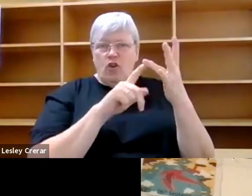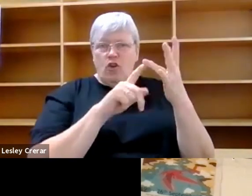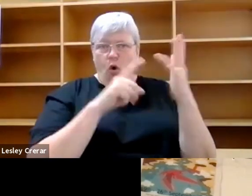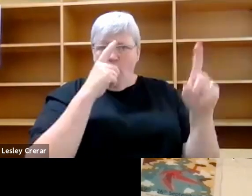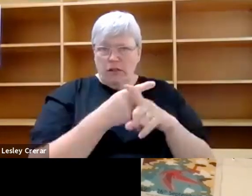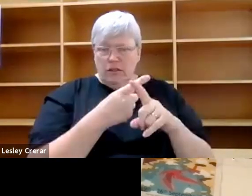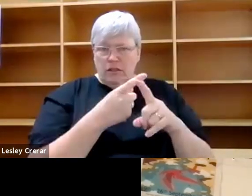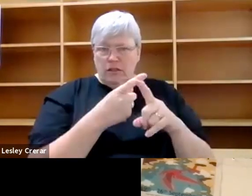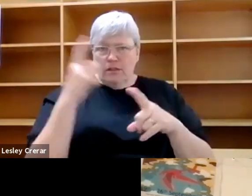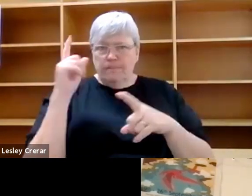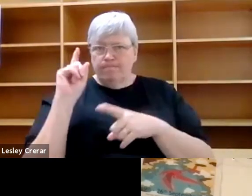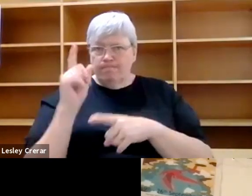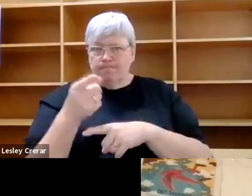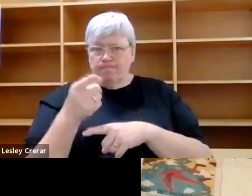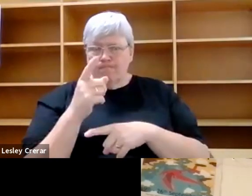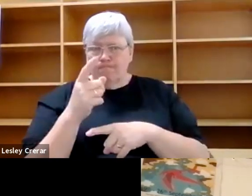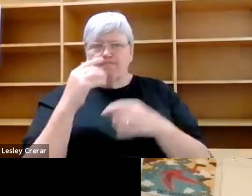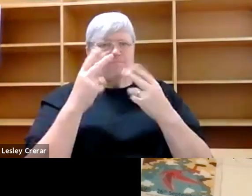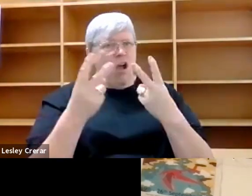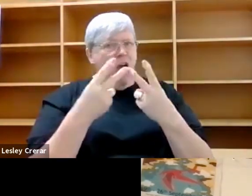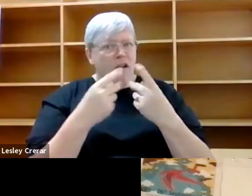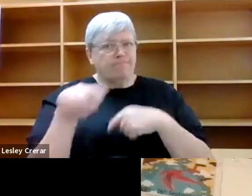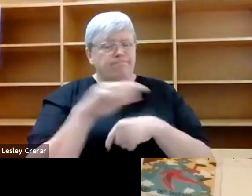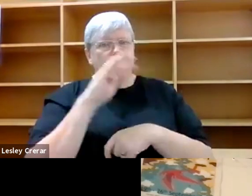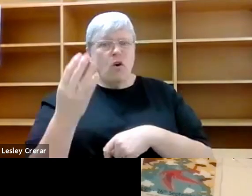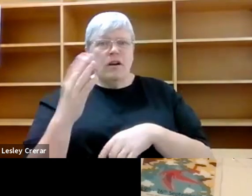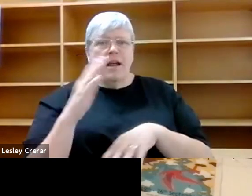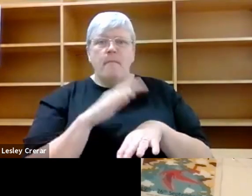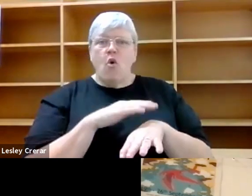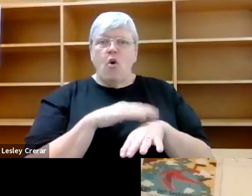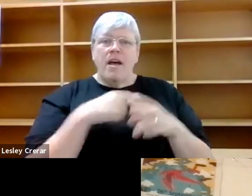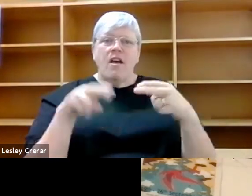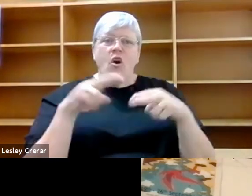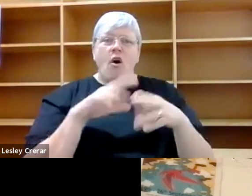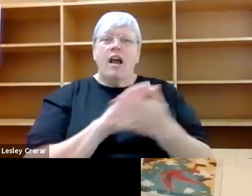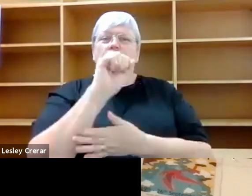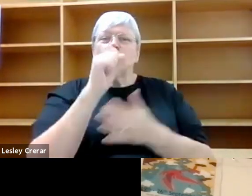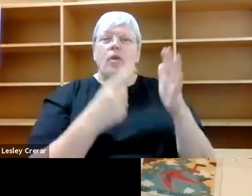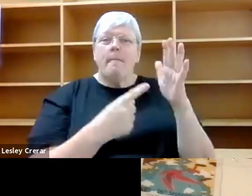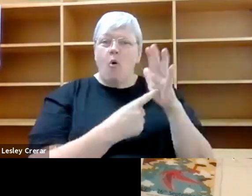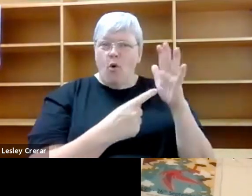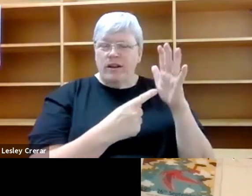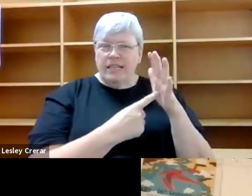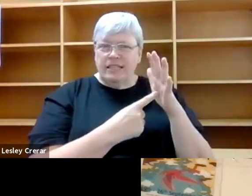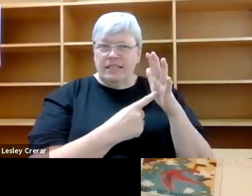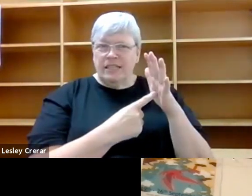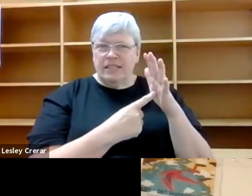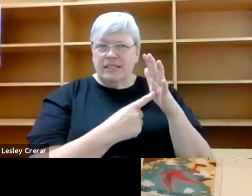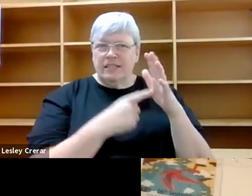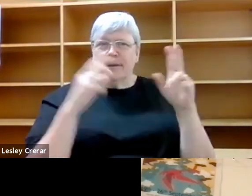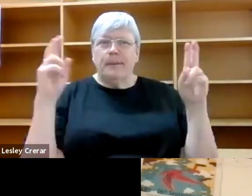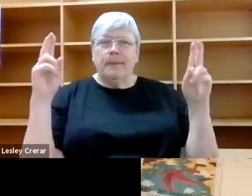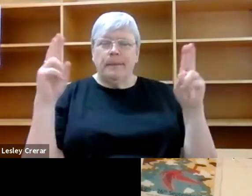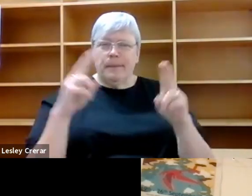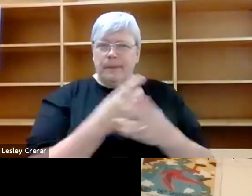the rest of them are moments of cultural importance and they synthesize lots of